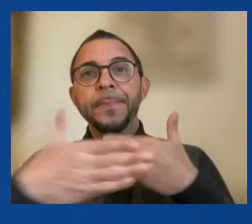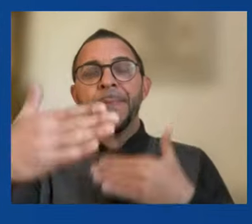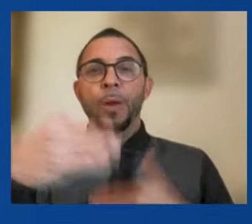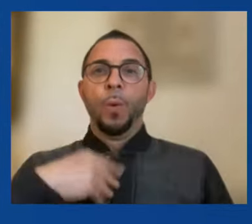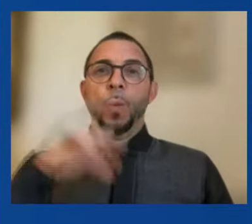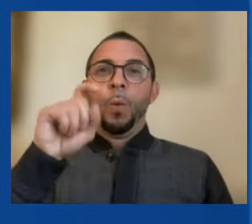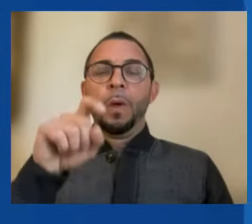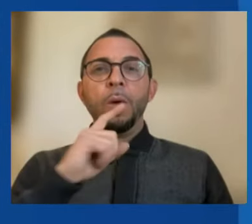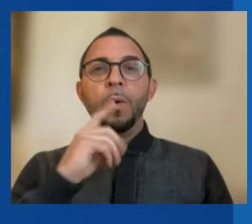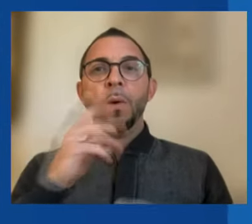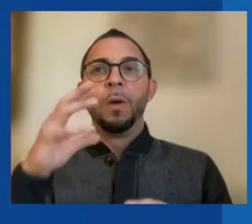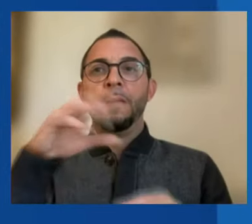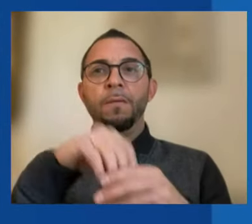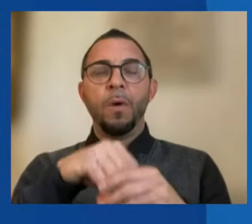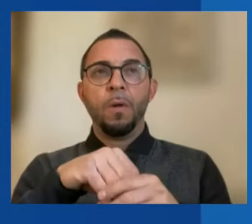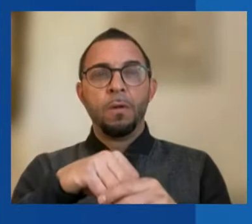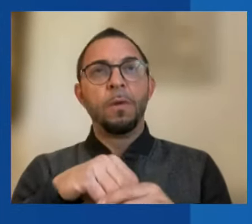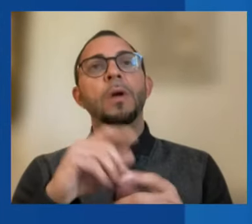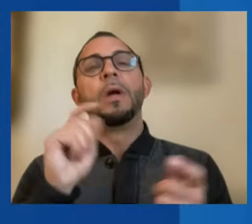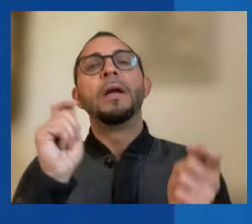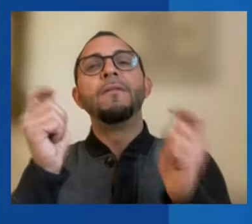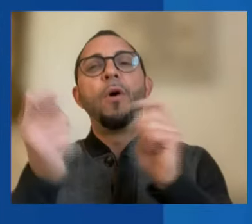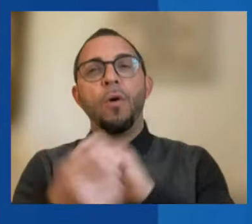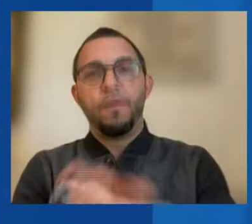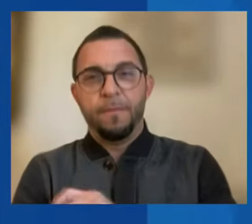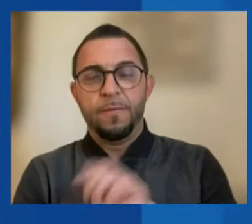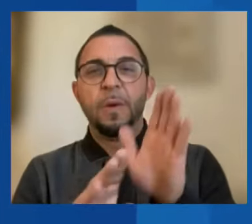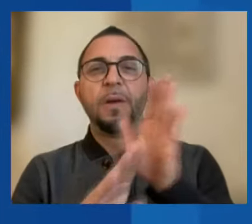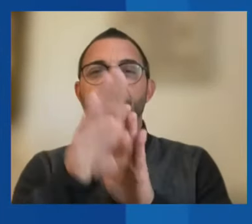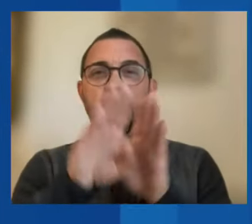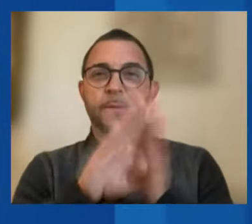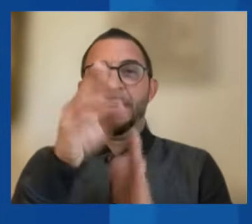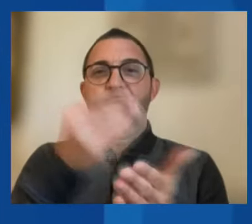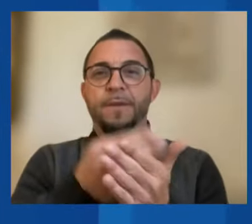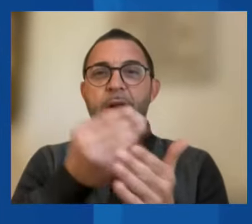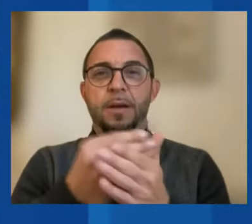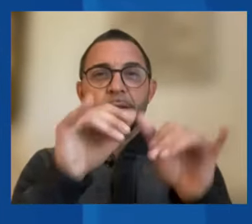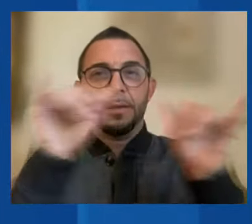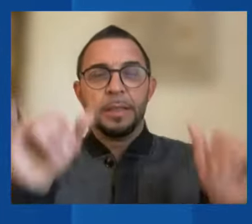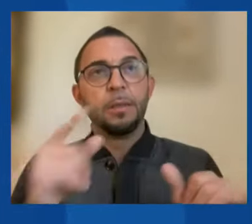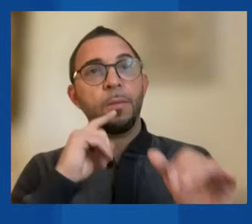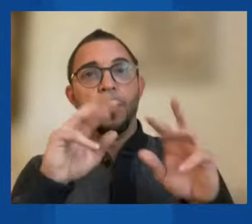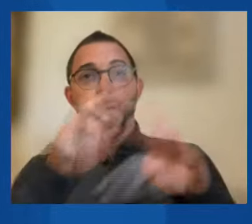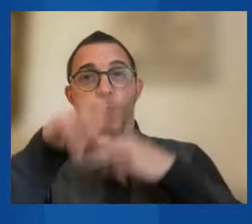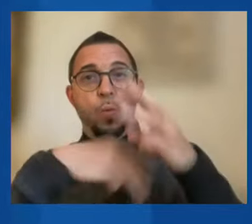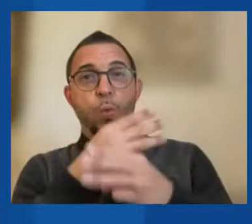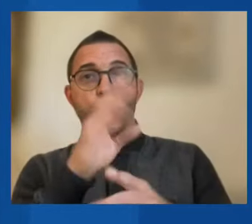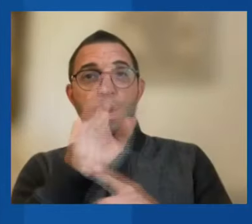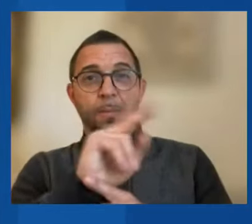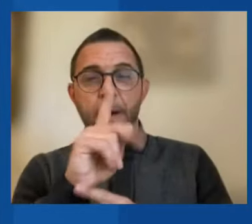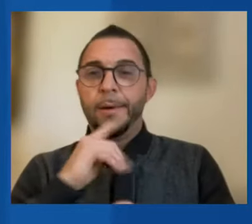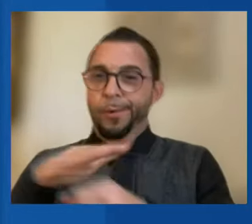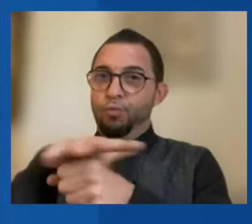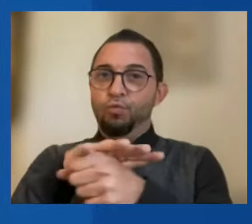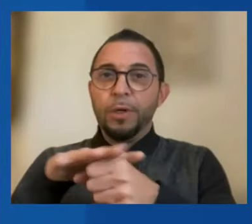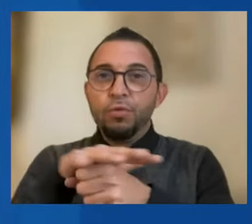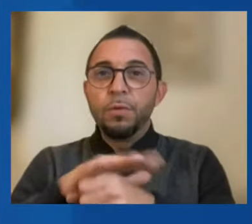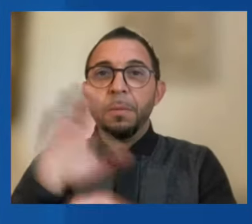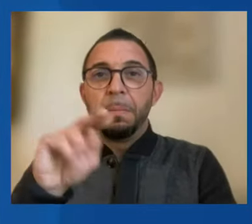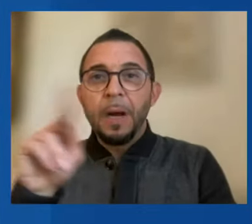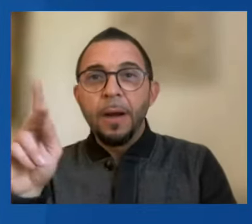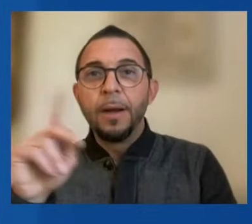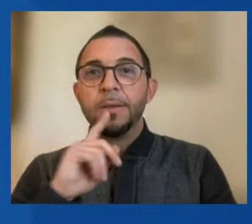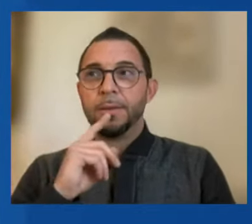development finance system, including the World Bank and the regional development banks, to our changing